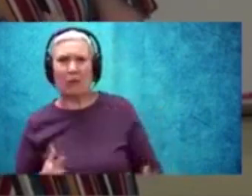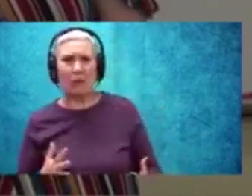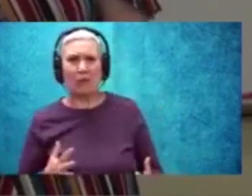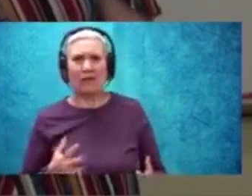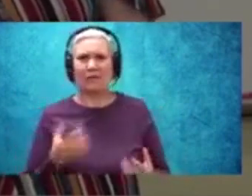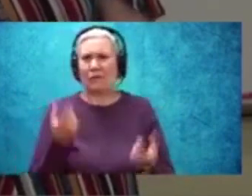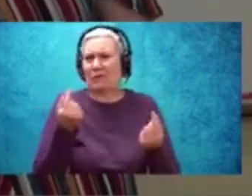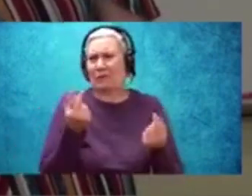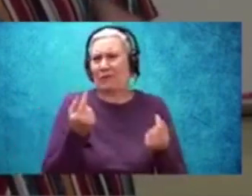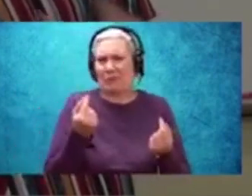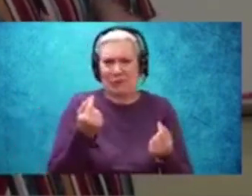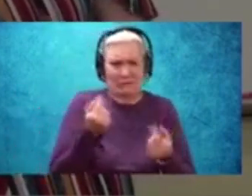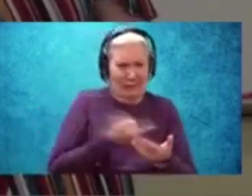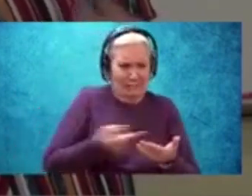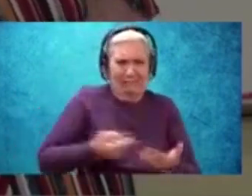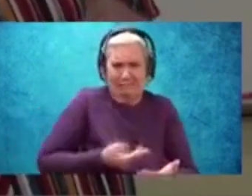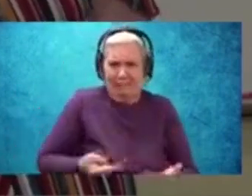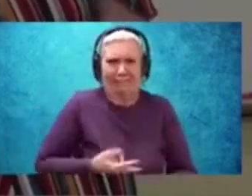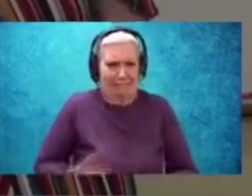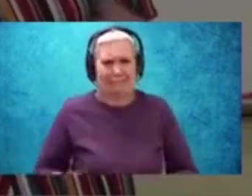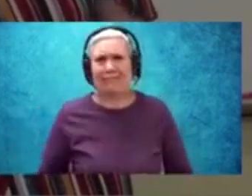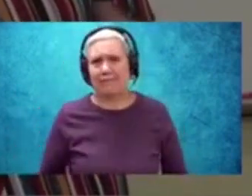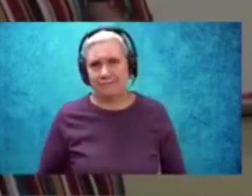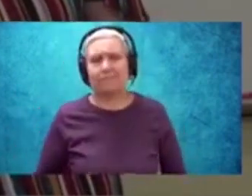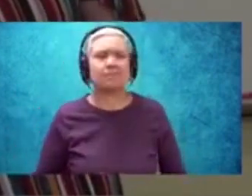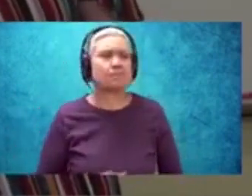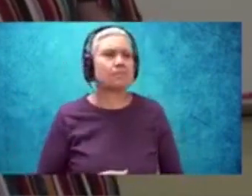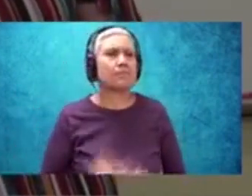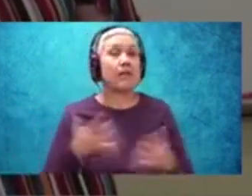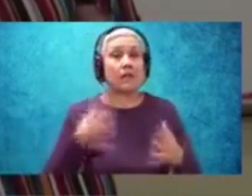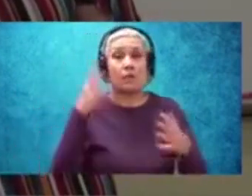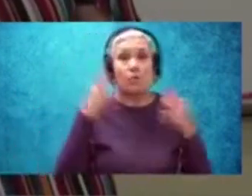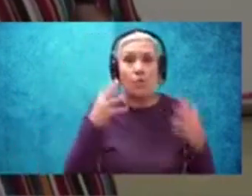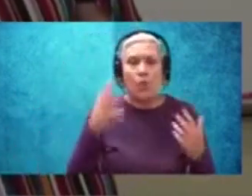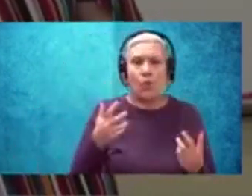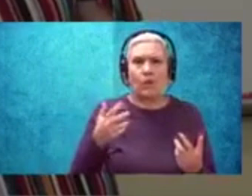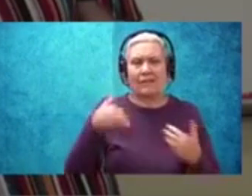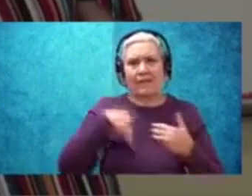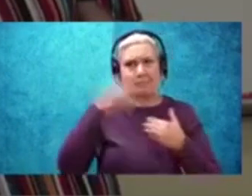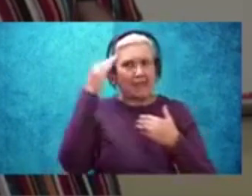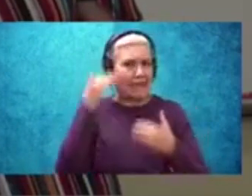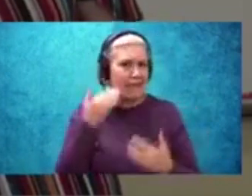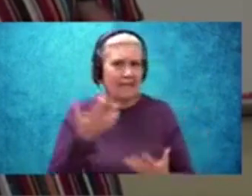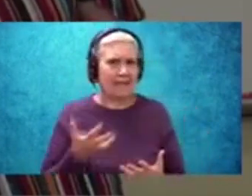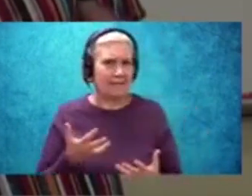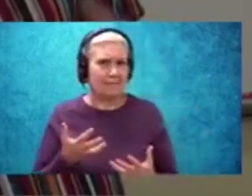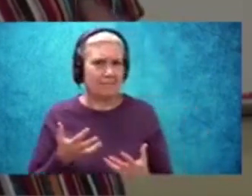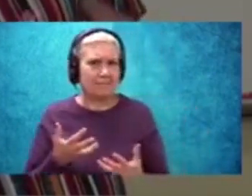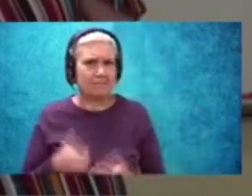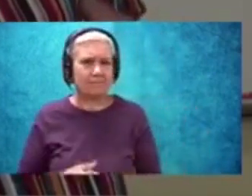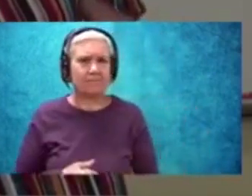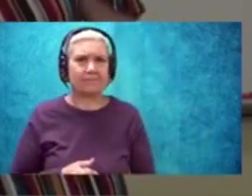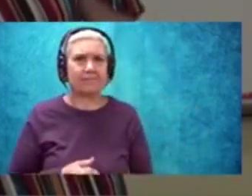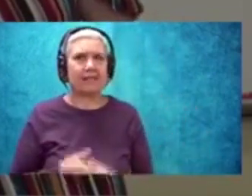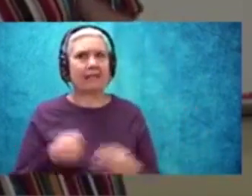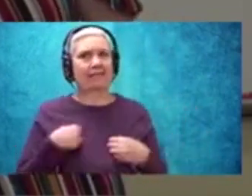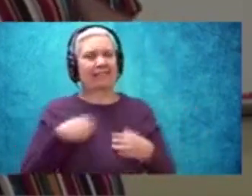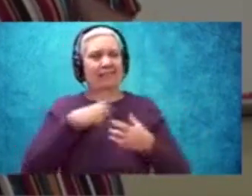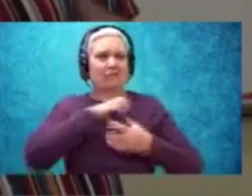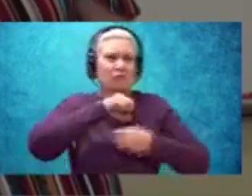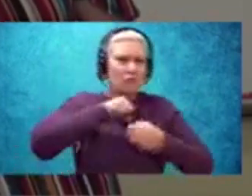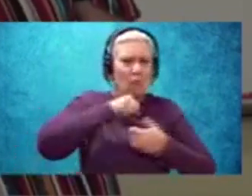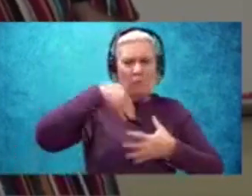to be doing over these next few weeks? How are they going to do? So a lot of these worries in my head. And in fact, I felt a little stormy.